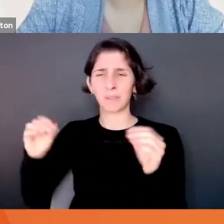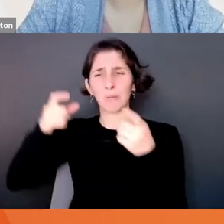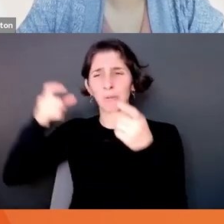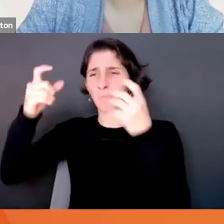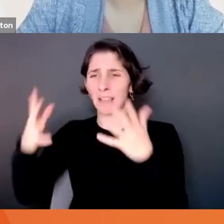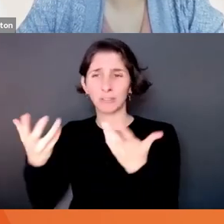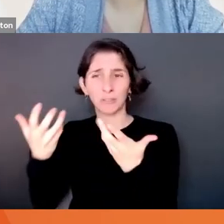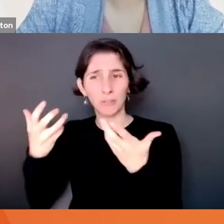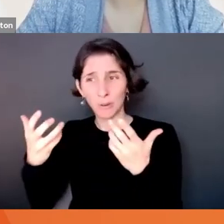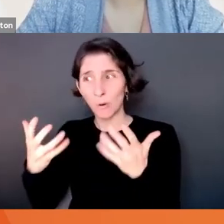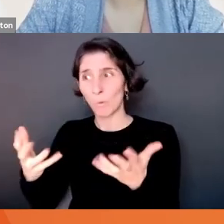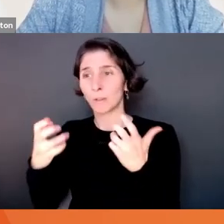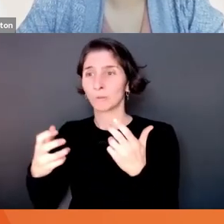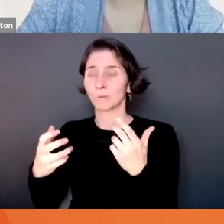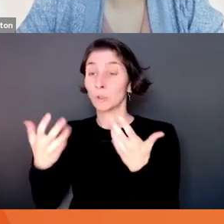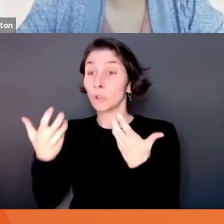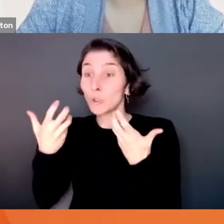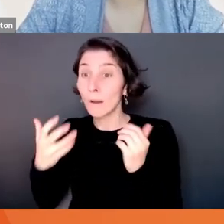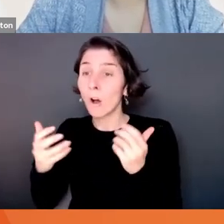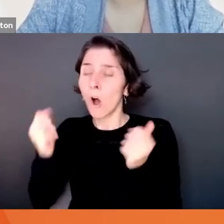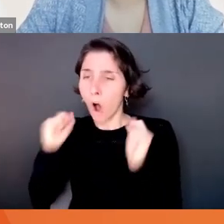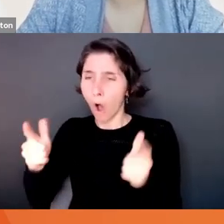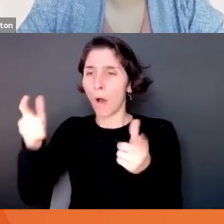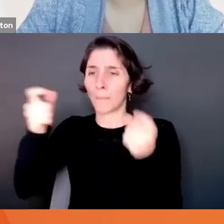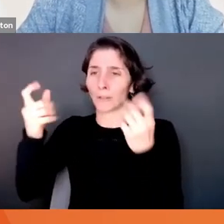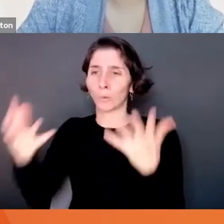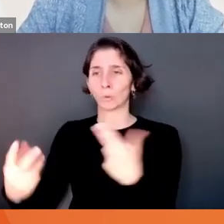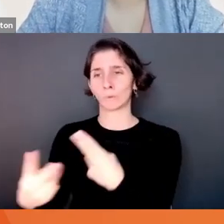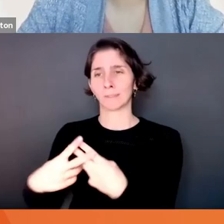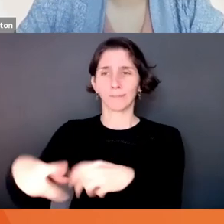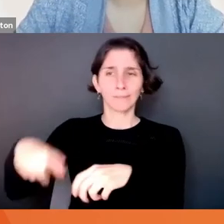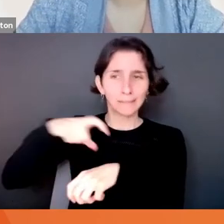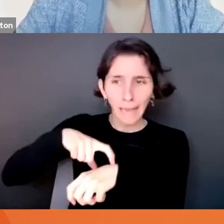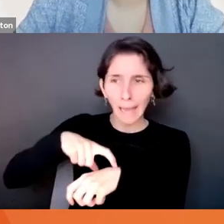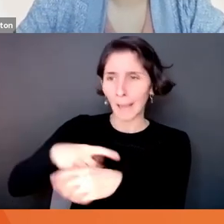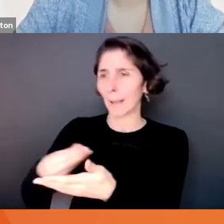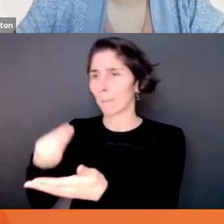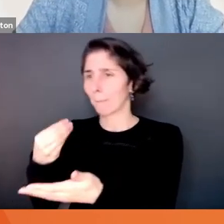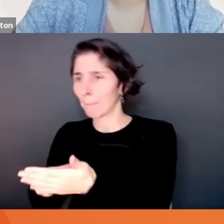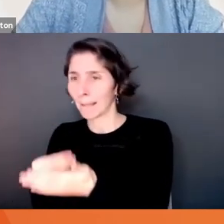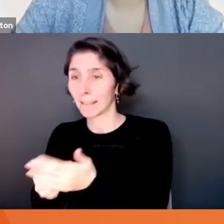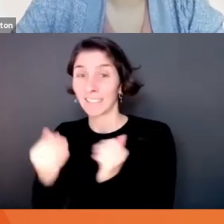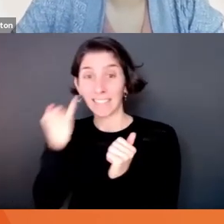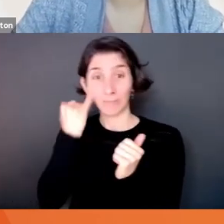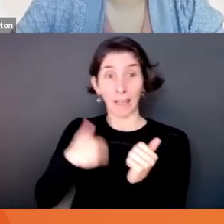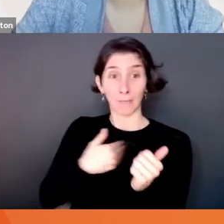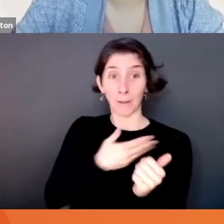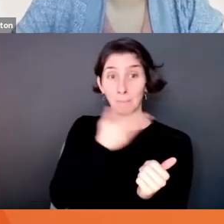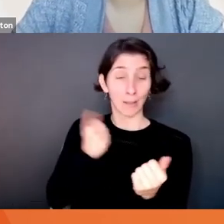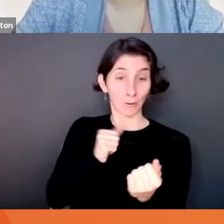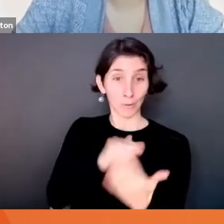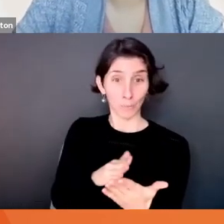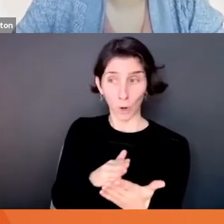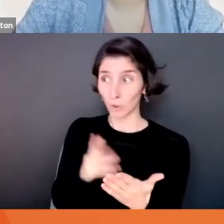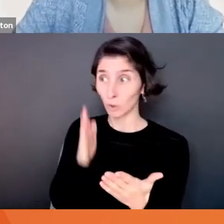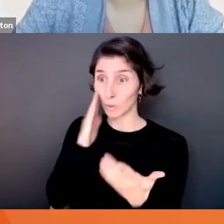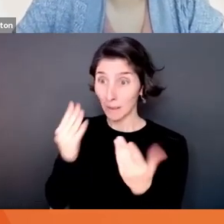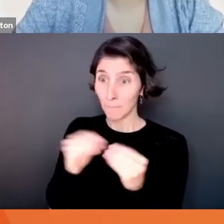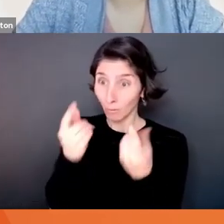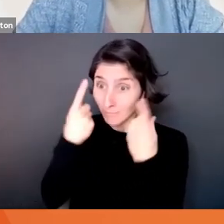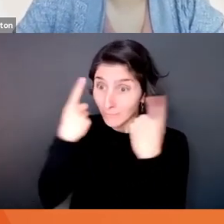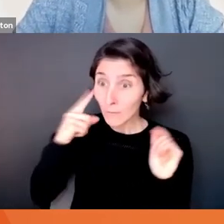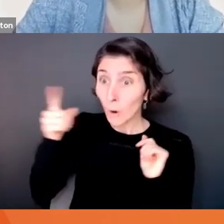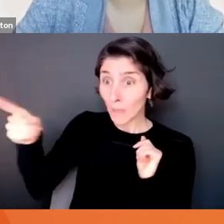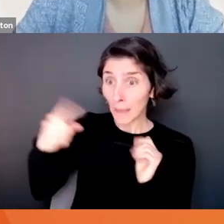save time, save money, same resource dollars, same budget. If you found a better way to do something that's more effective, and you can demonstrate the